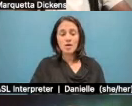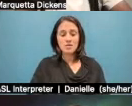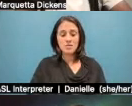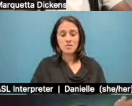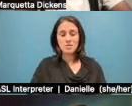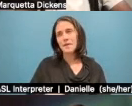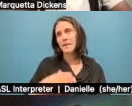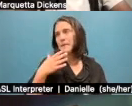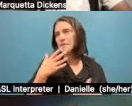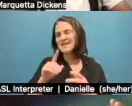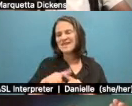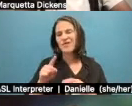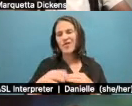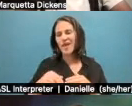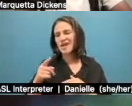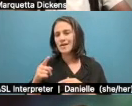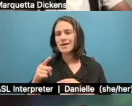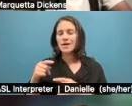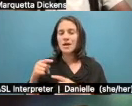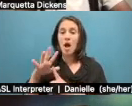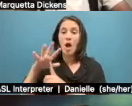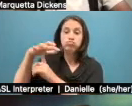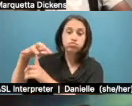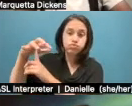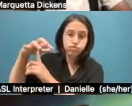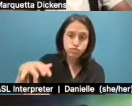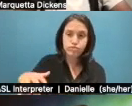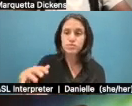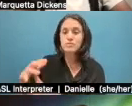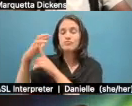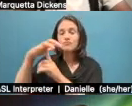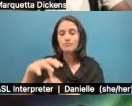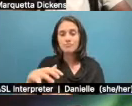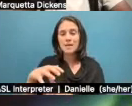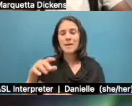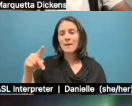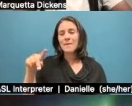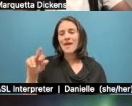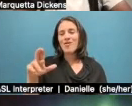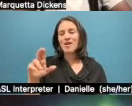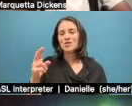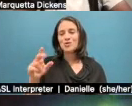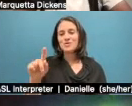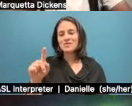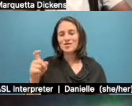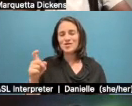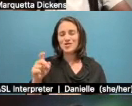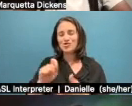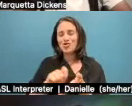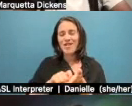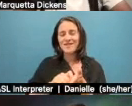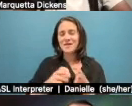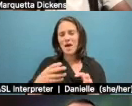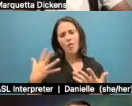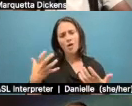land and leave, you know, after a couple days or so, I wanted to really spend some time there. And my approach is sort of, is a way to